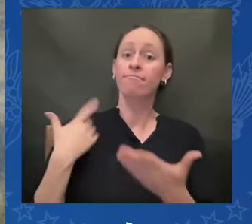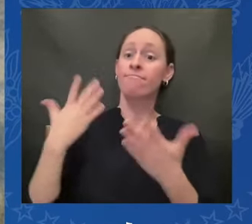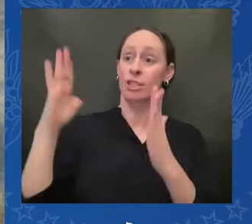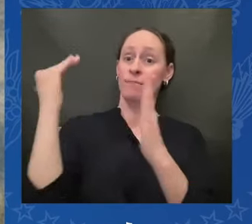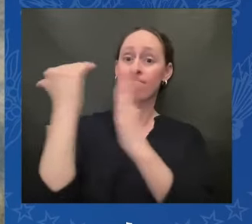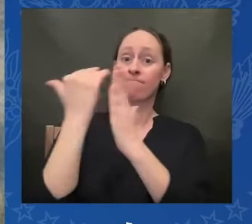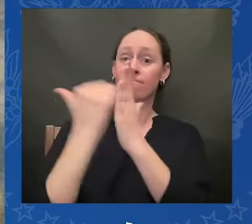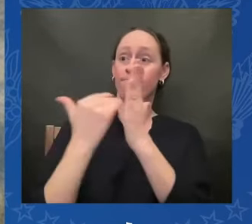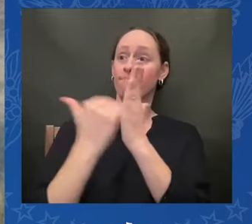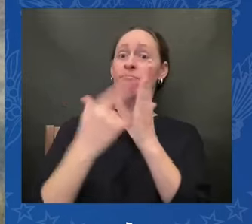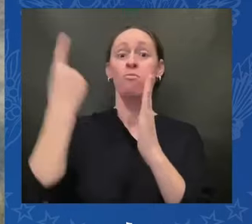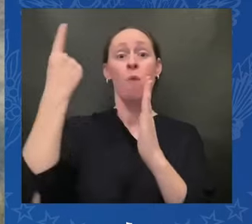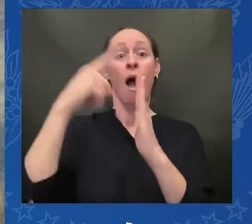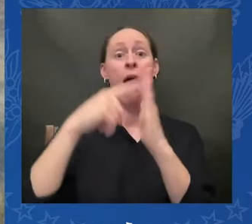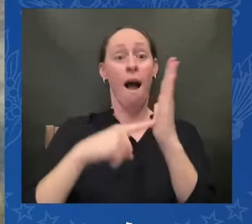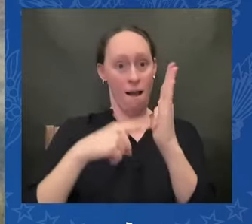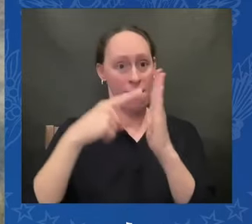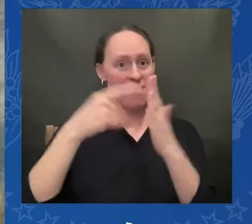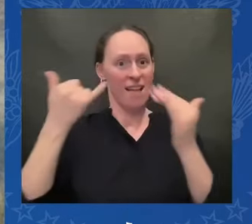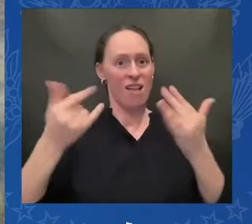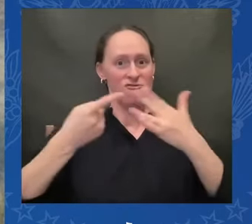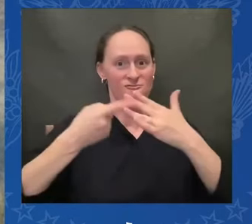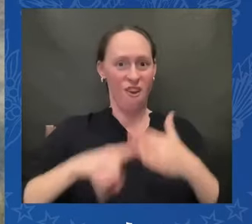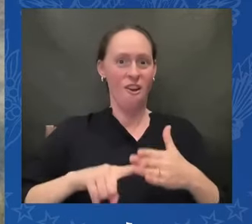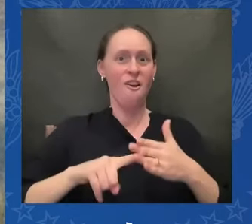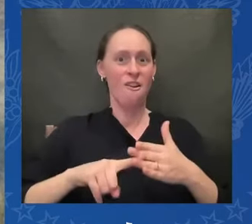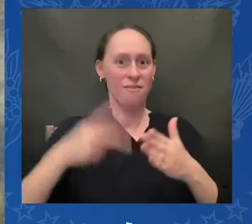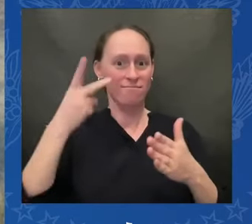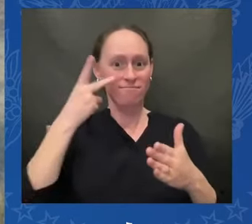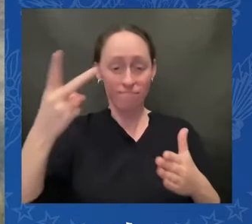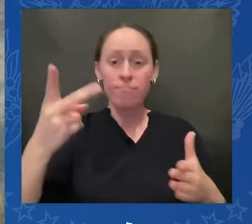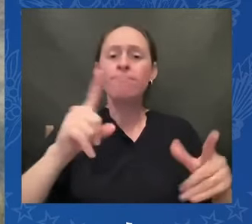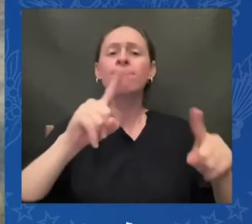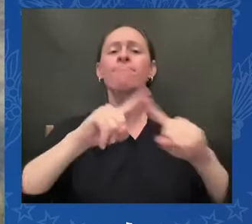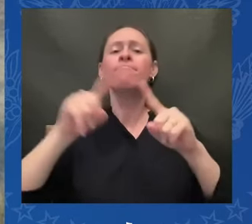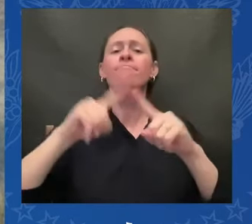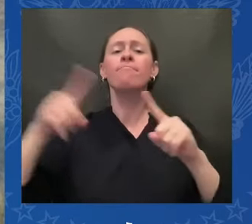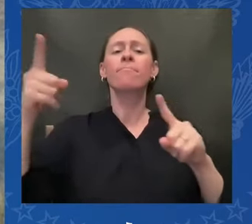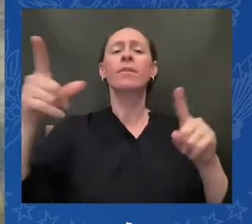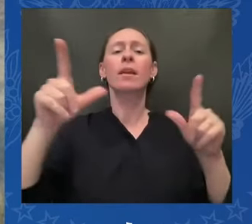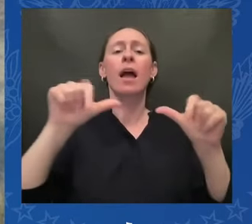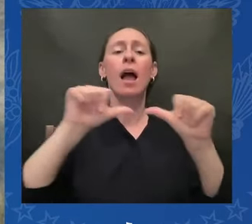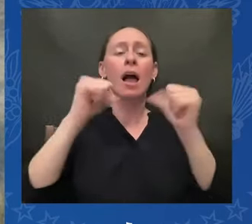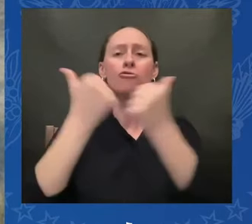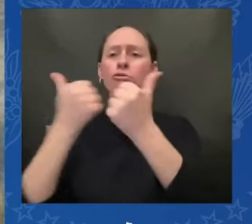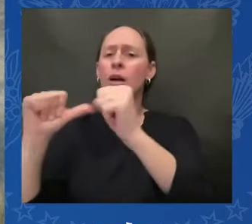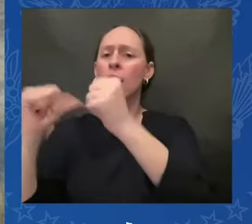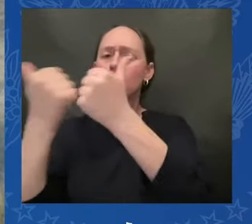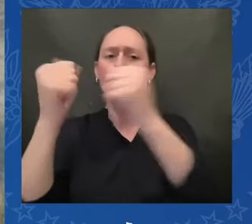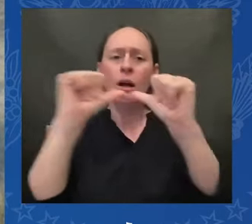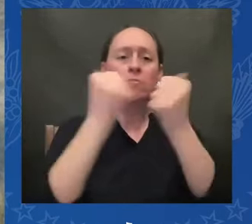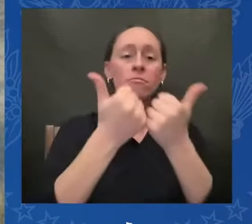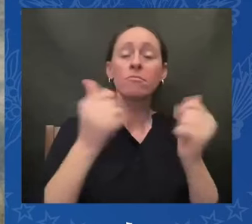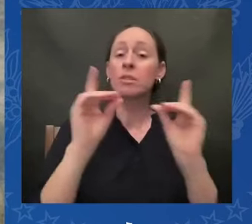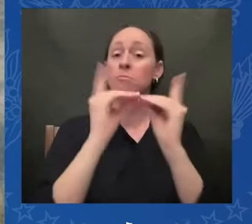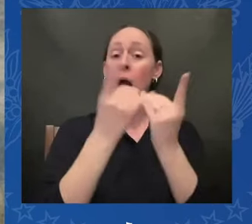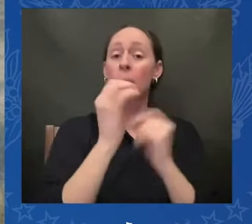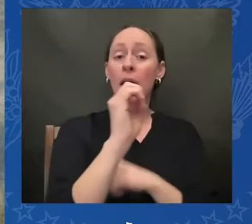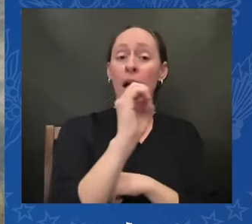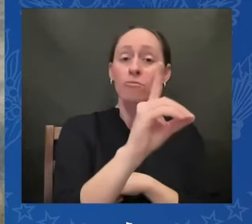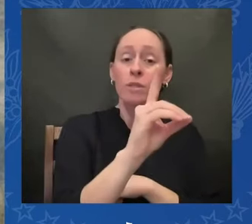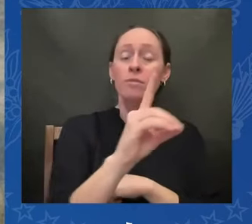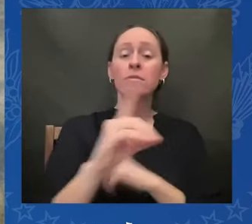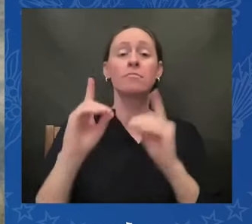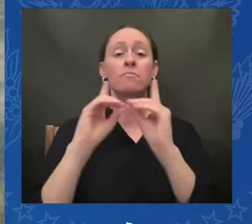our interagency effort alongside the departments of education and health and human services we are investing in the preservation